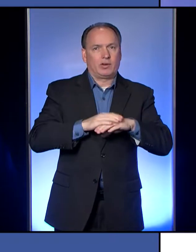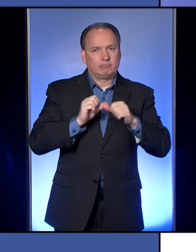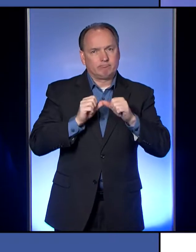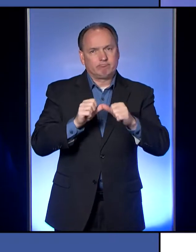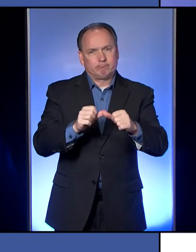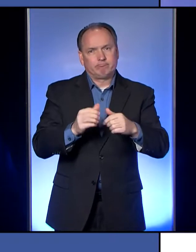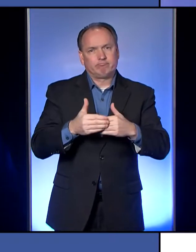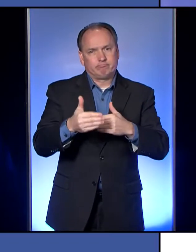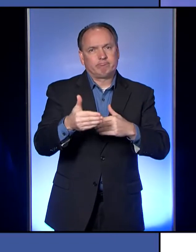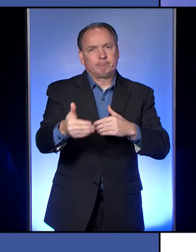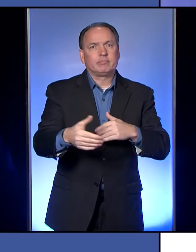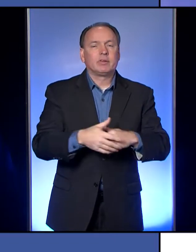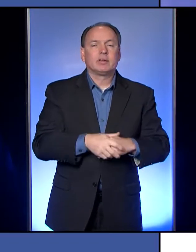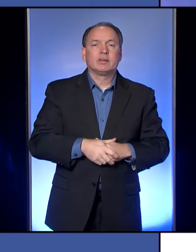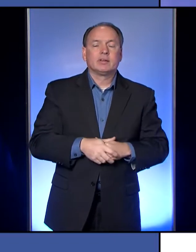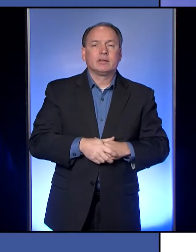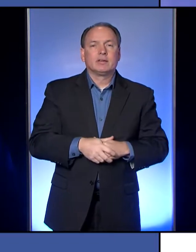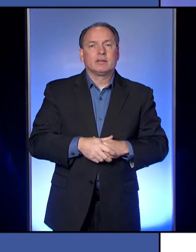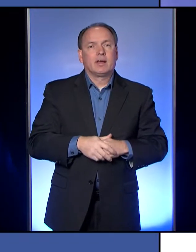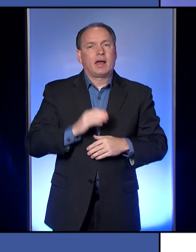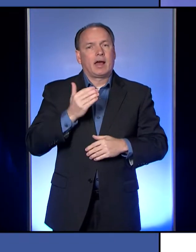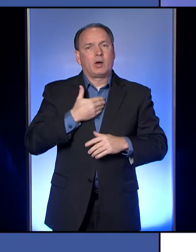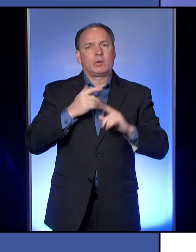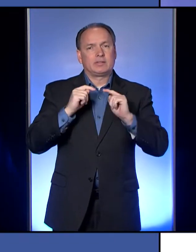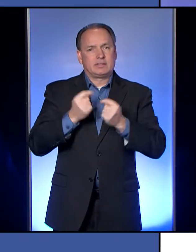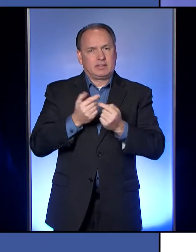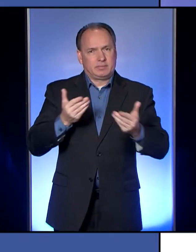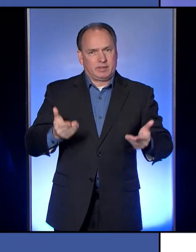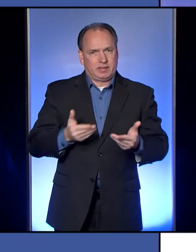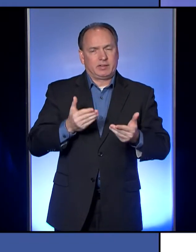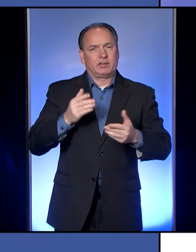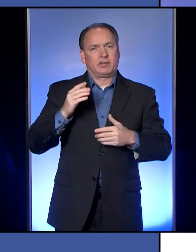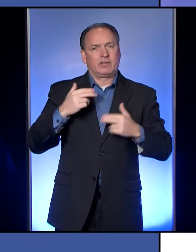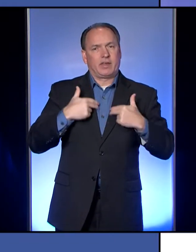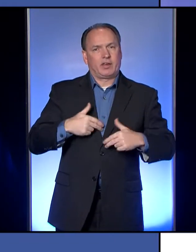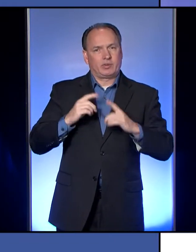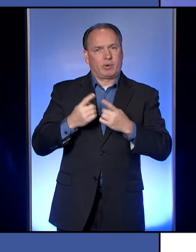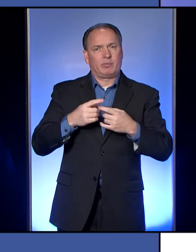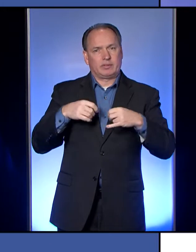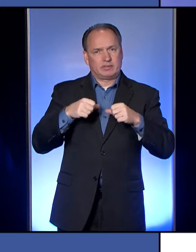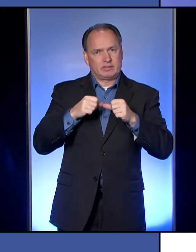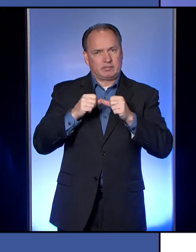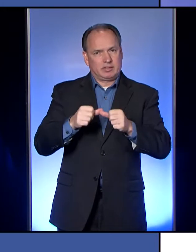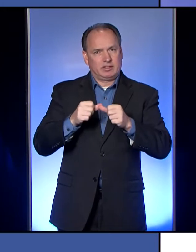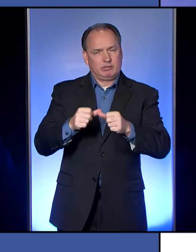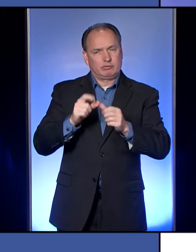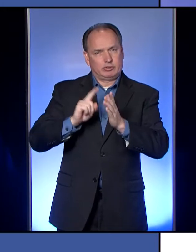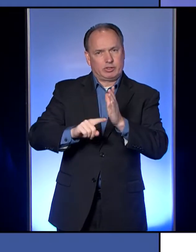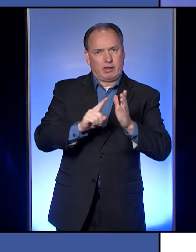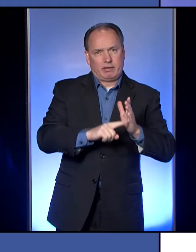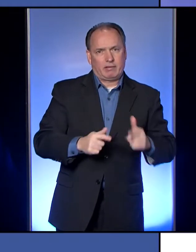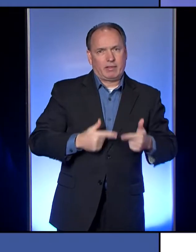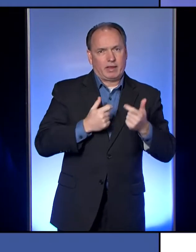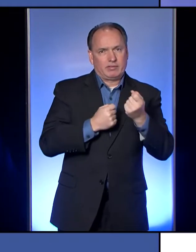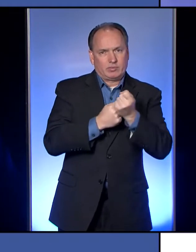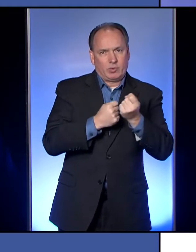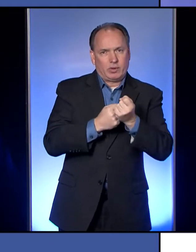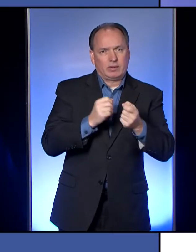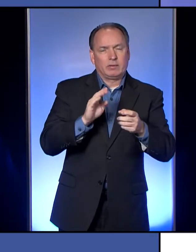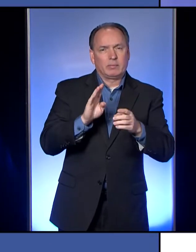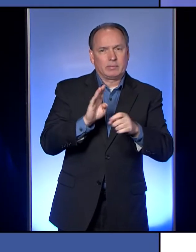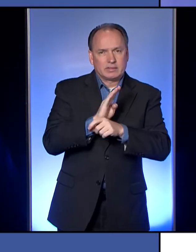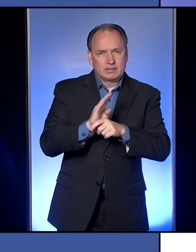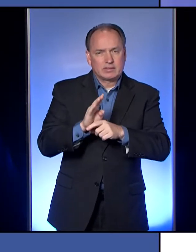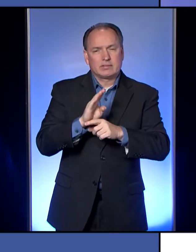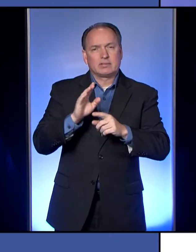The enforcement team at the health department continues to do field visits to help life-sustaining businesses and organizations be in compliance.